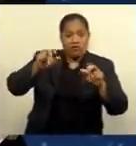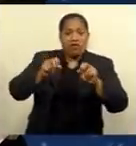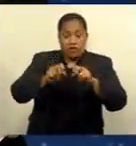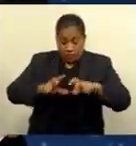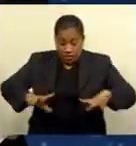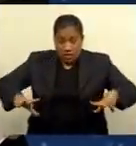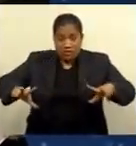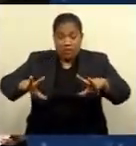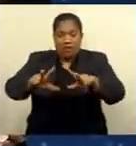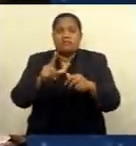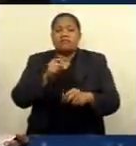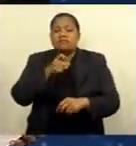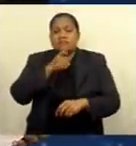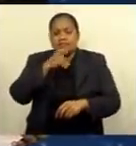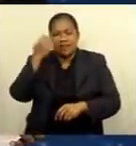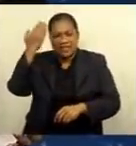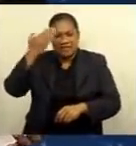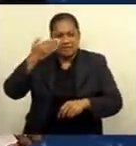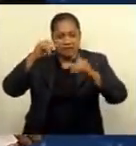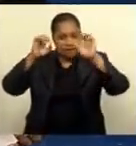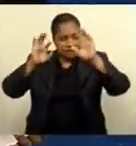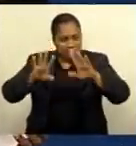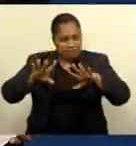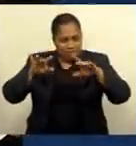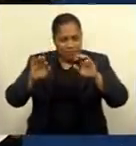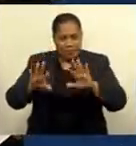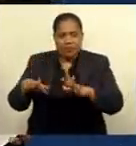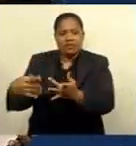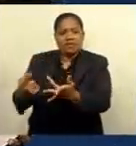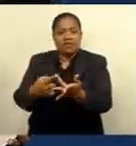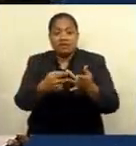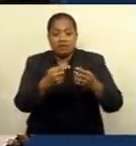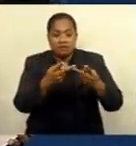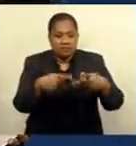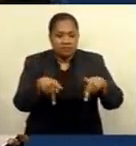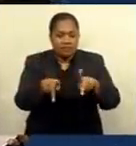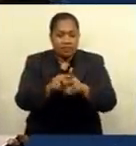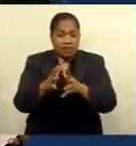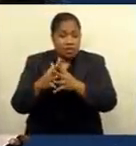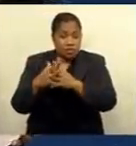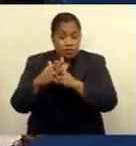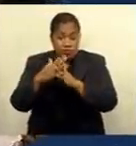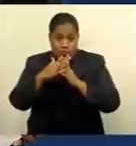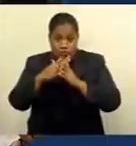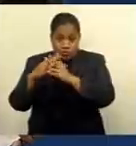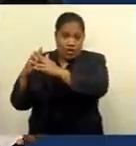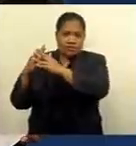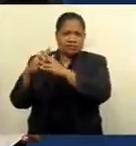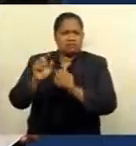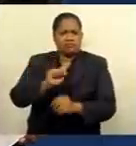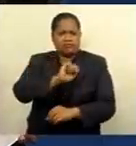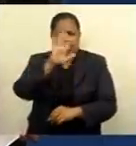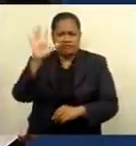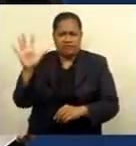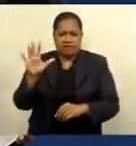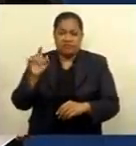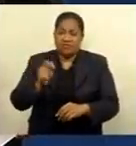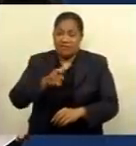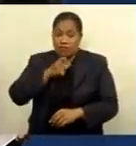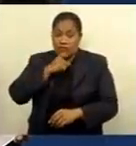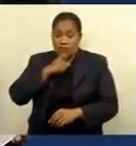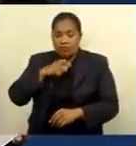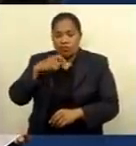isolated afternoon or evening showers elsewhere. Now to the west, fine apart from isolated afternoon or evening showers.